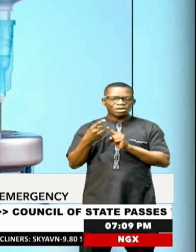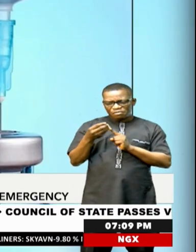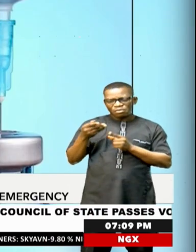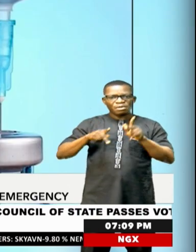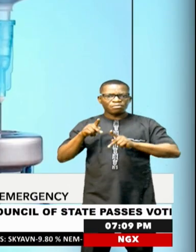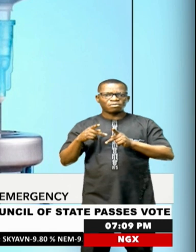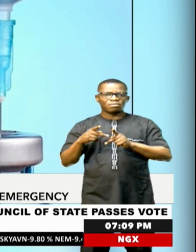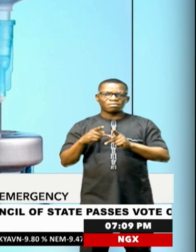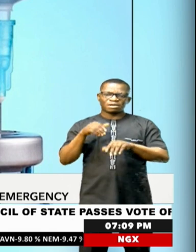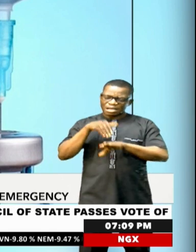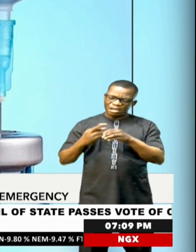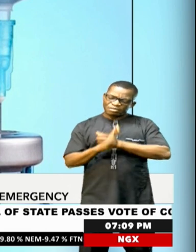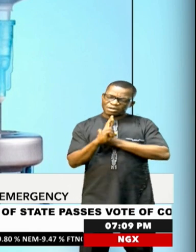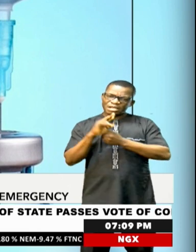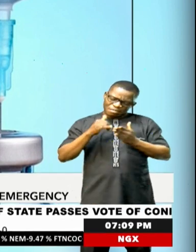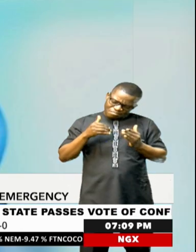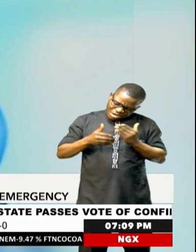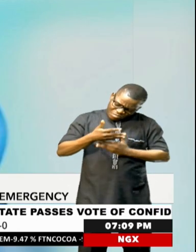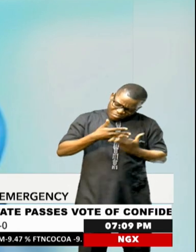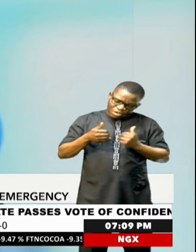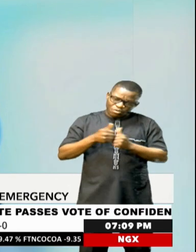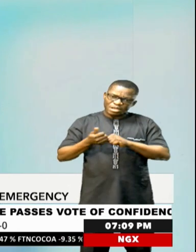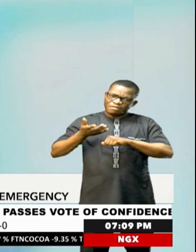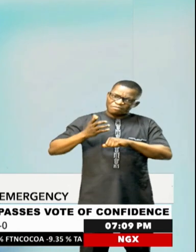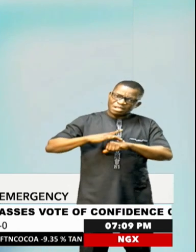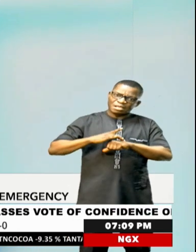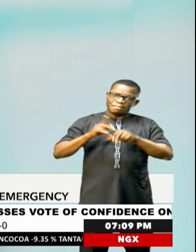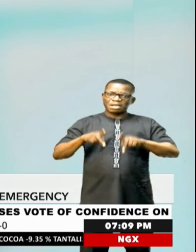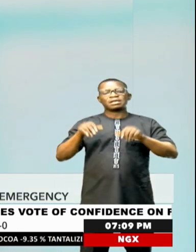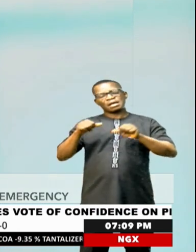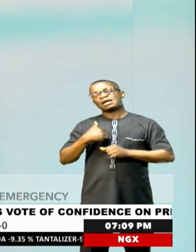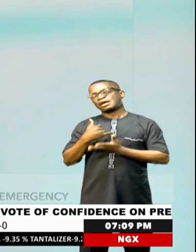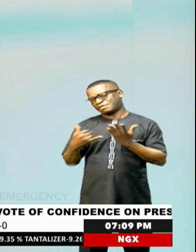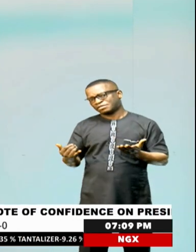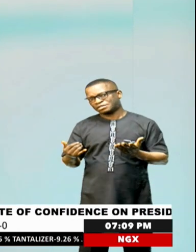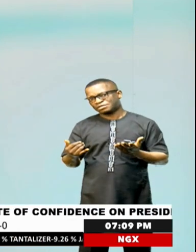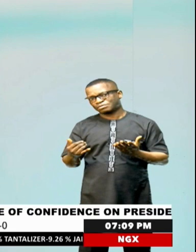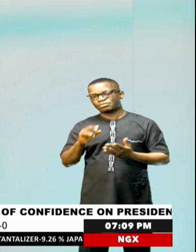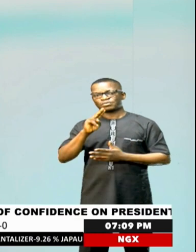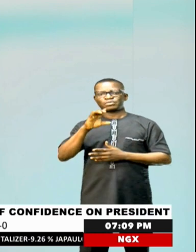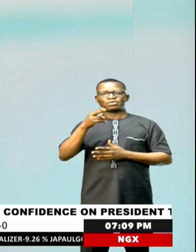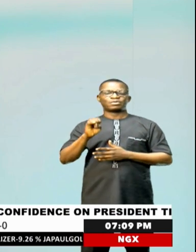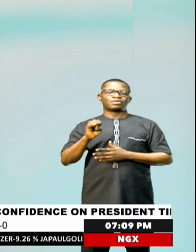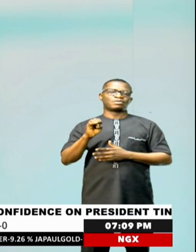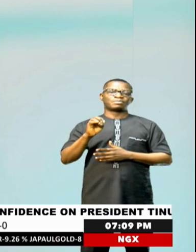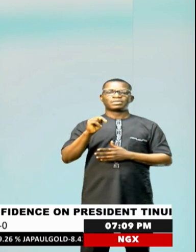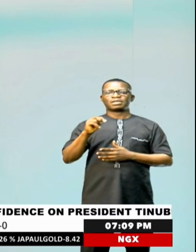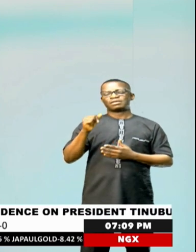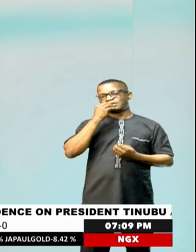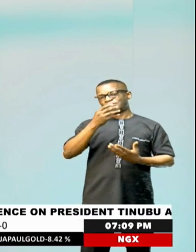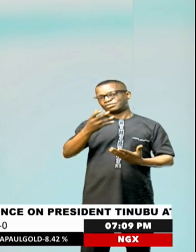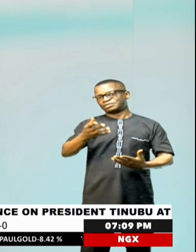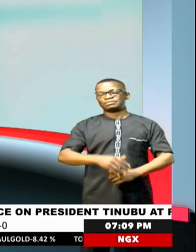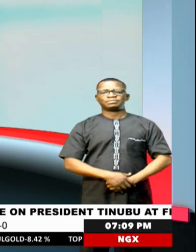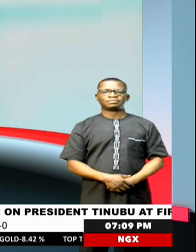have been in close contact with an infected person are usually able to have it. Uche Ugochupu, NTA